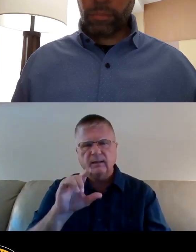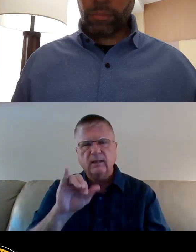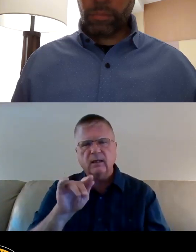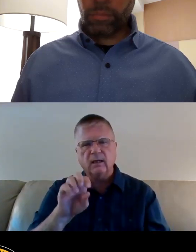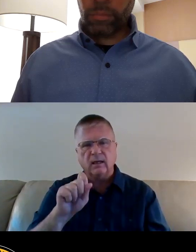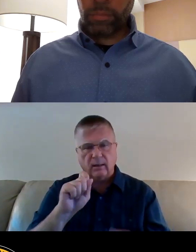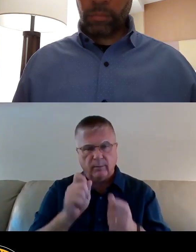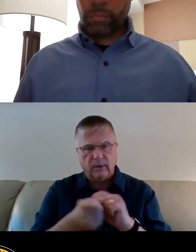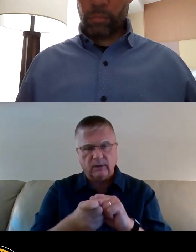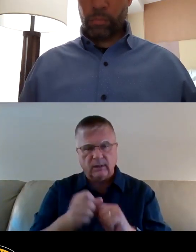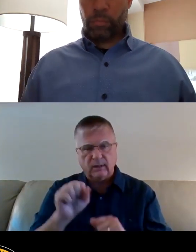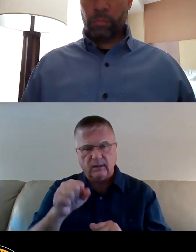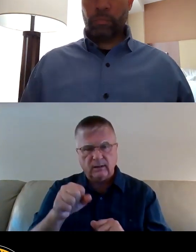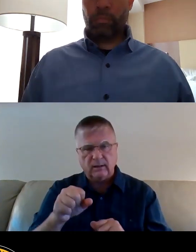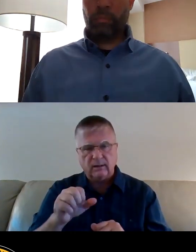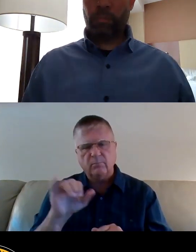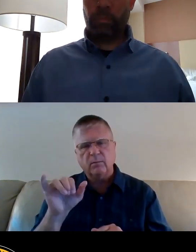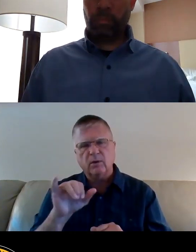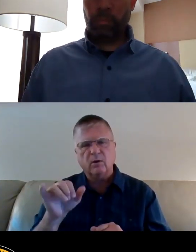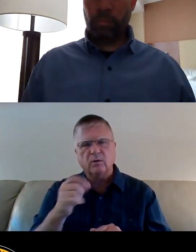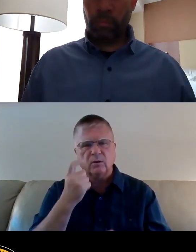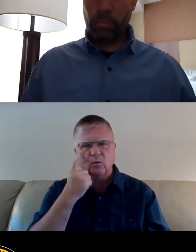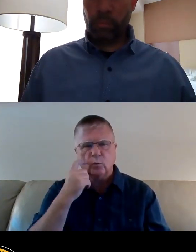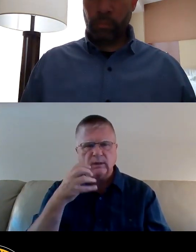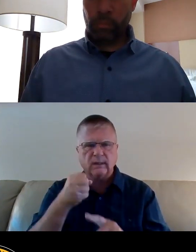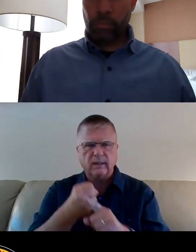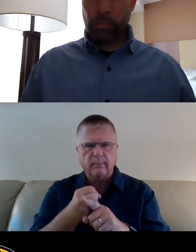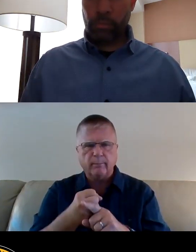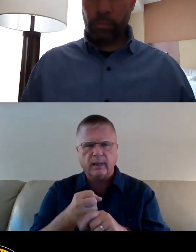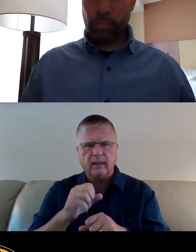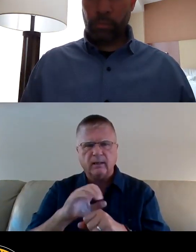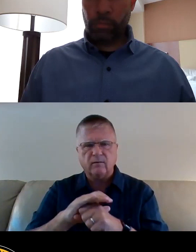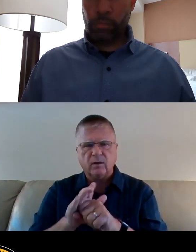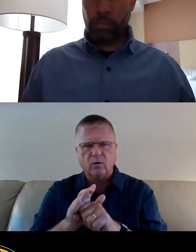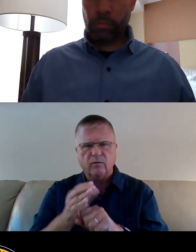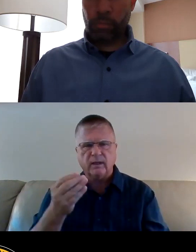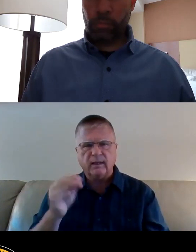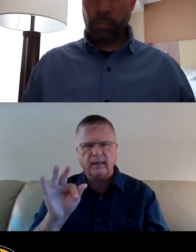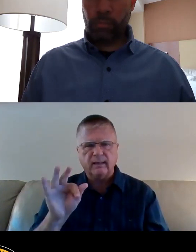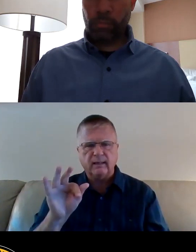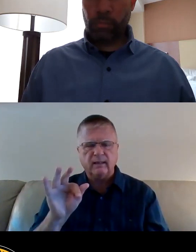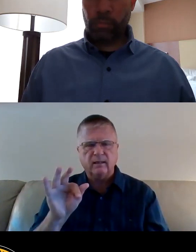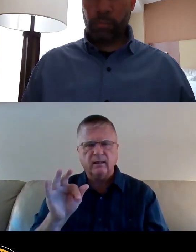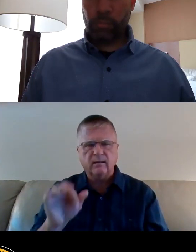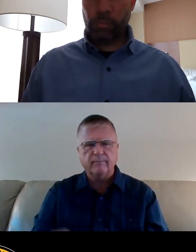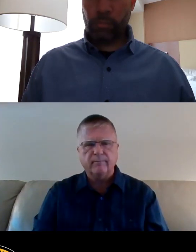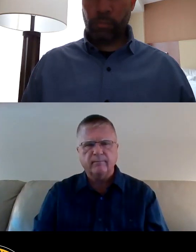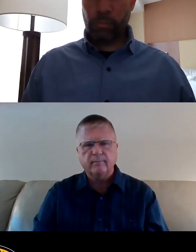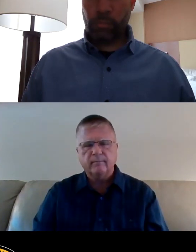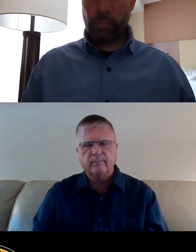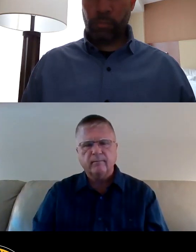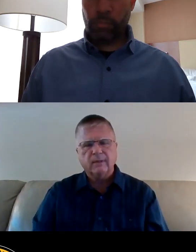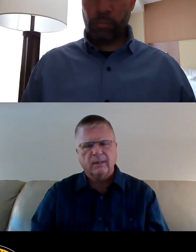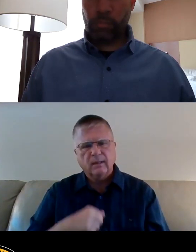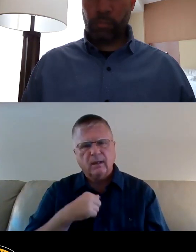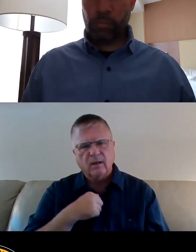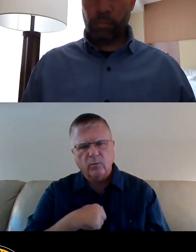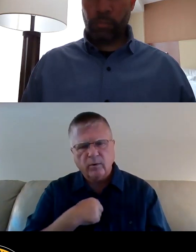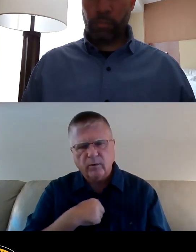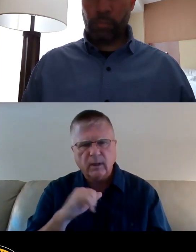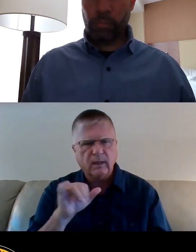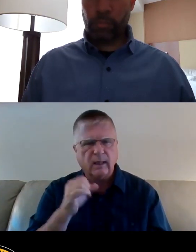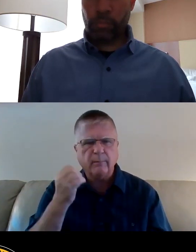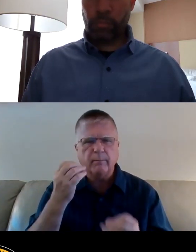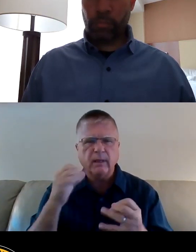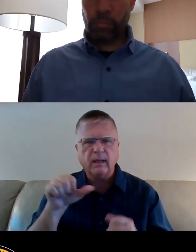but also the recent impact of COVID-19. I regret, like so many other